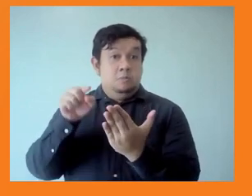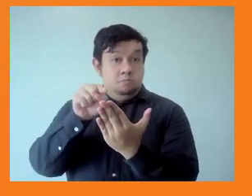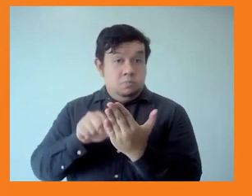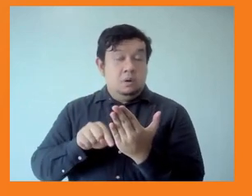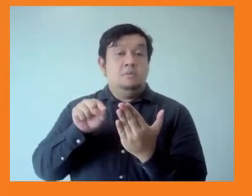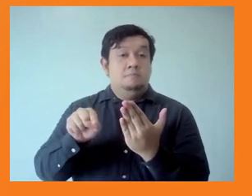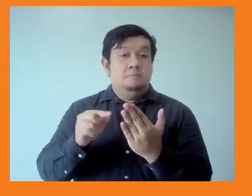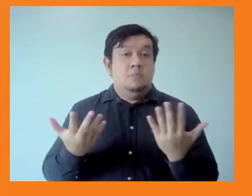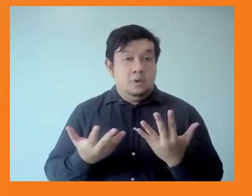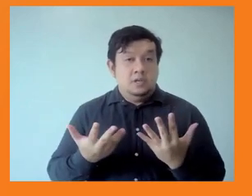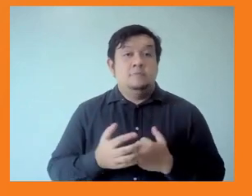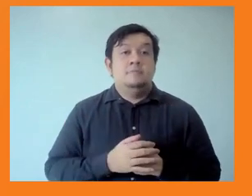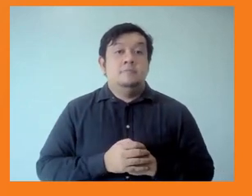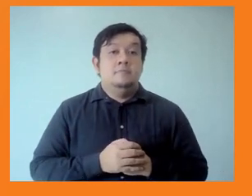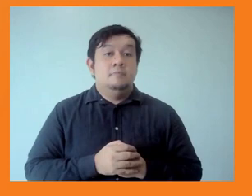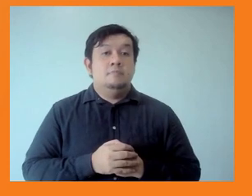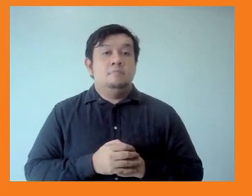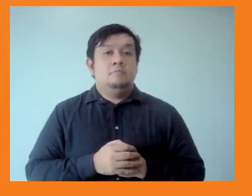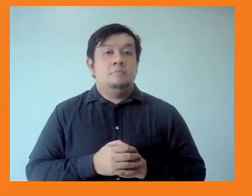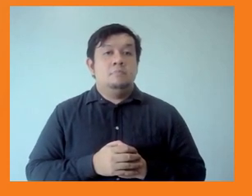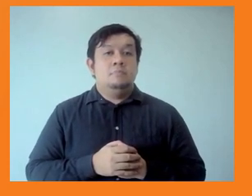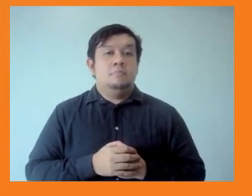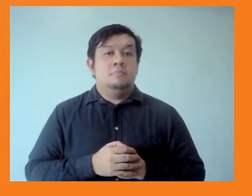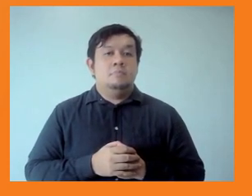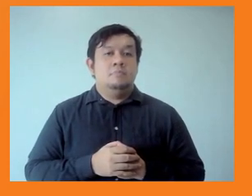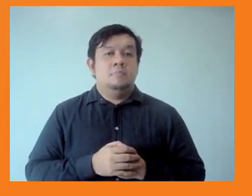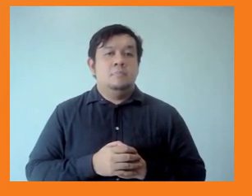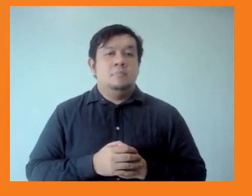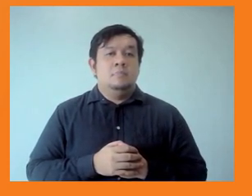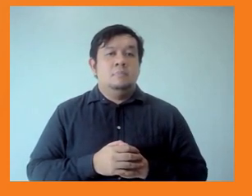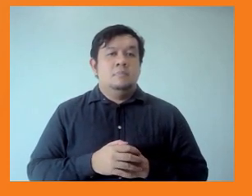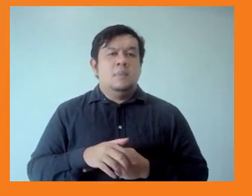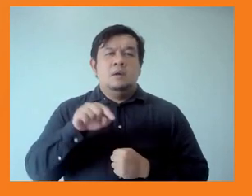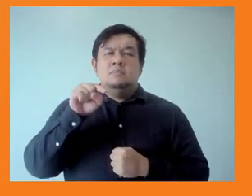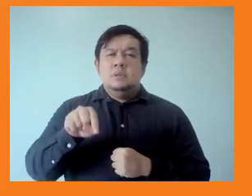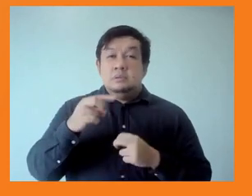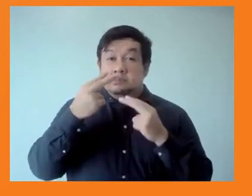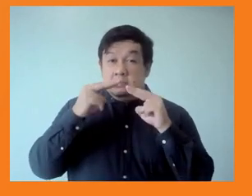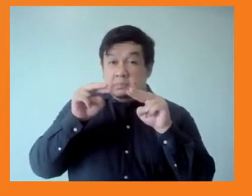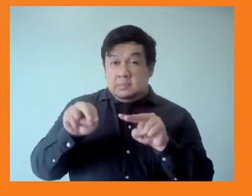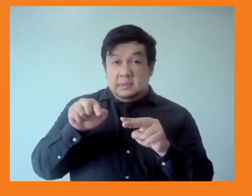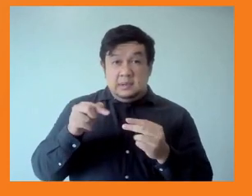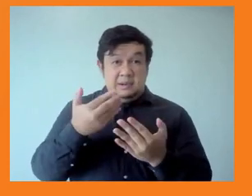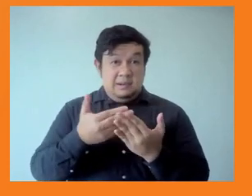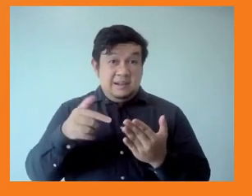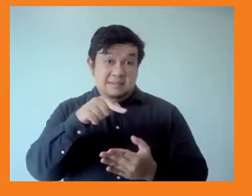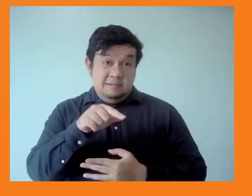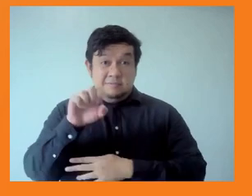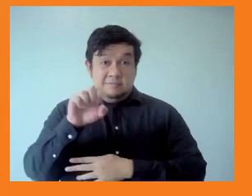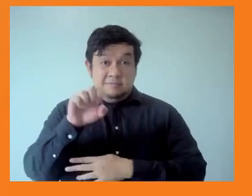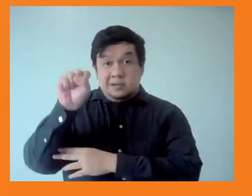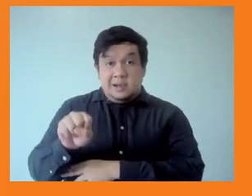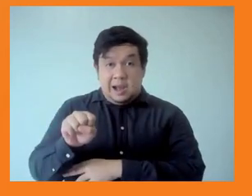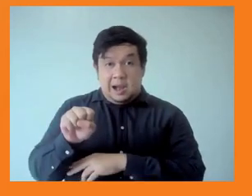where he says, actually, if you look at the resource and capital outflows from the South, they, you know, they far